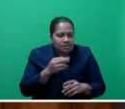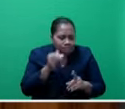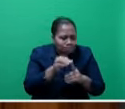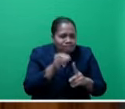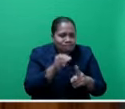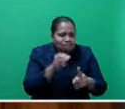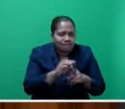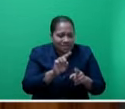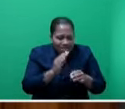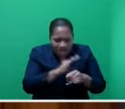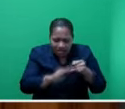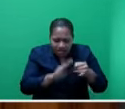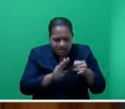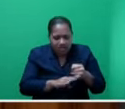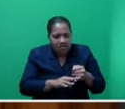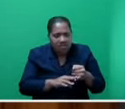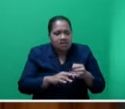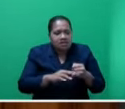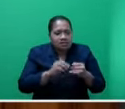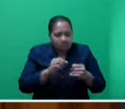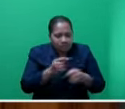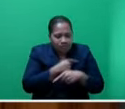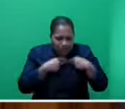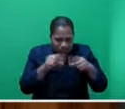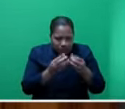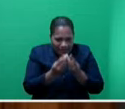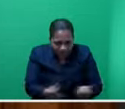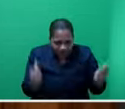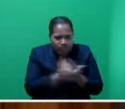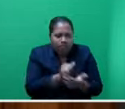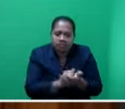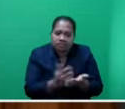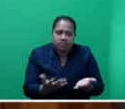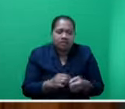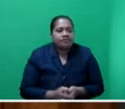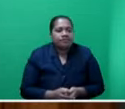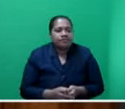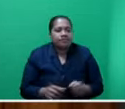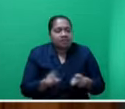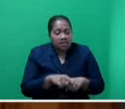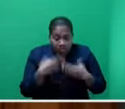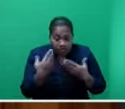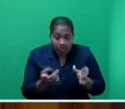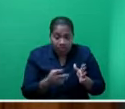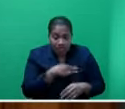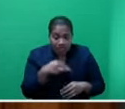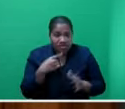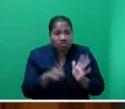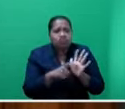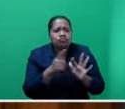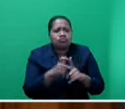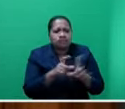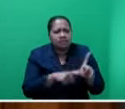that agricultural revolution, and it needs it now. Not piecemeal attempts like the Honorable Minister Reddy was detailing